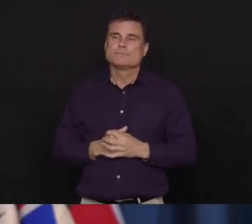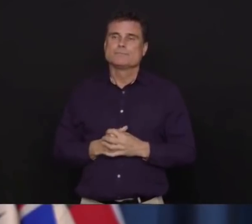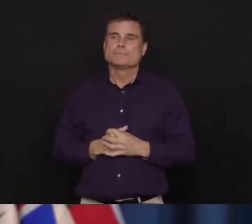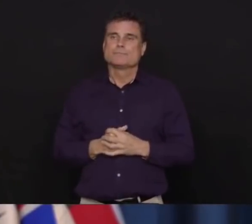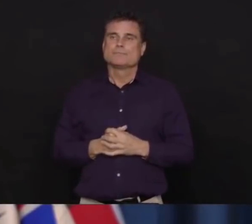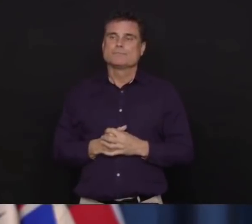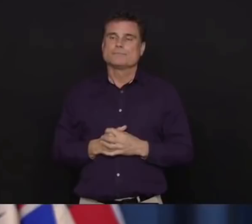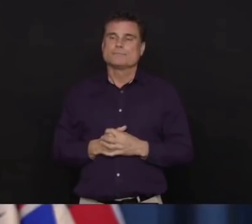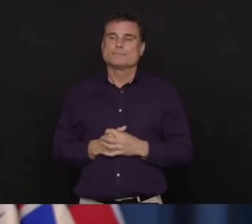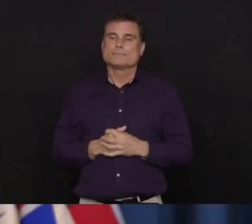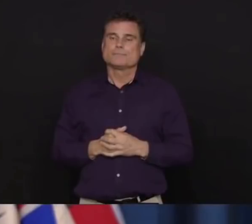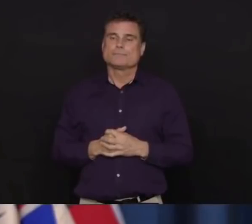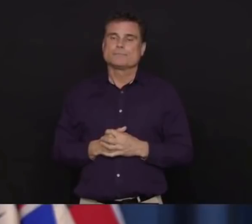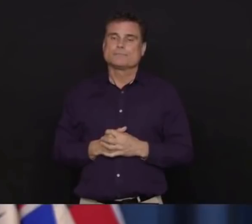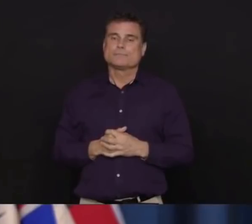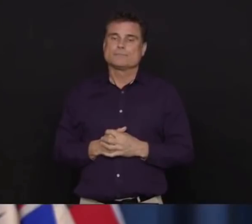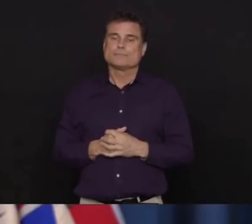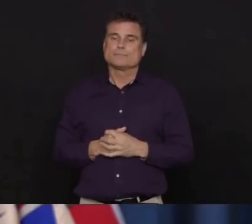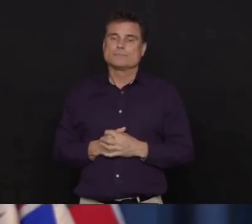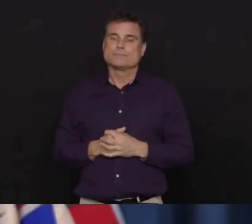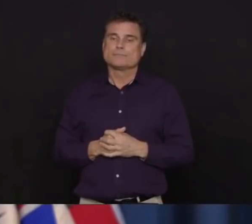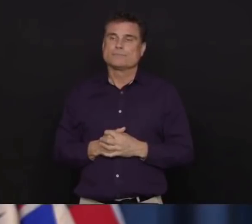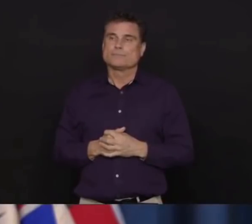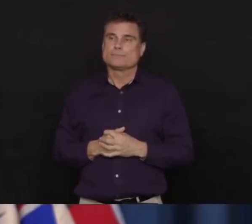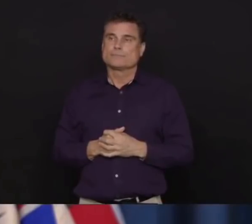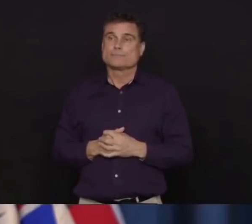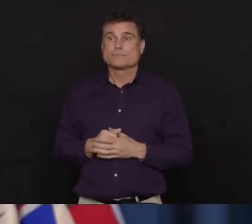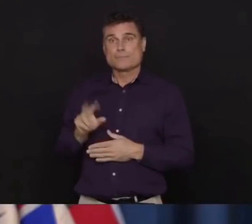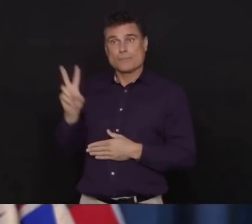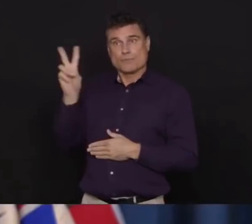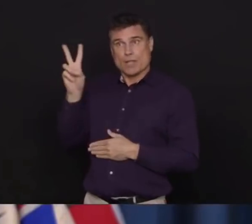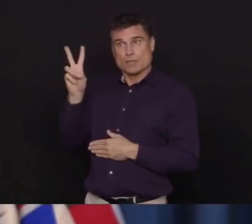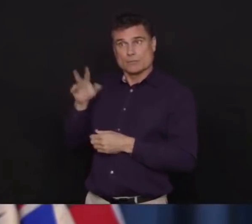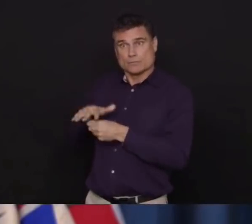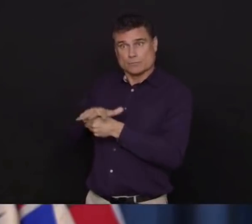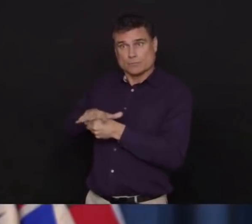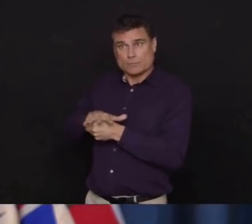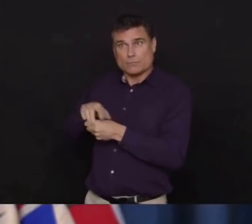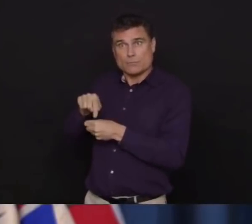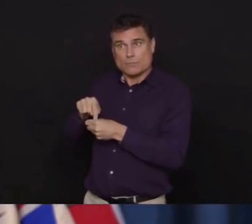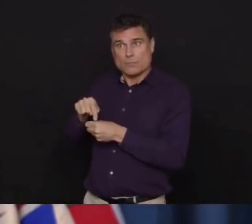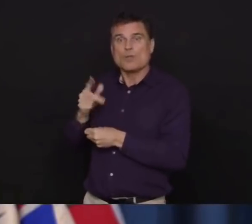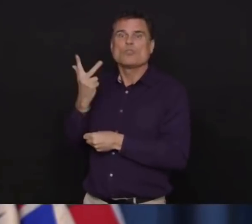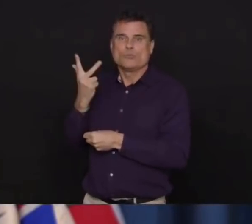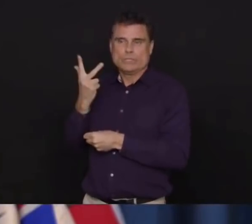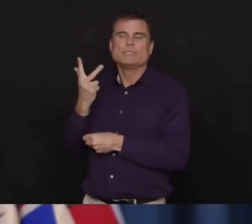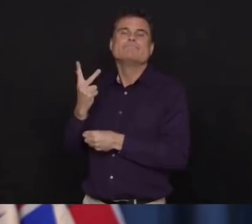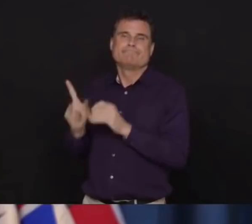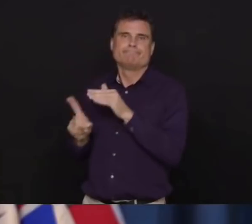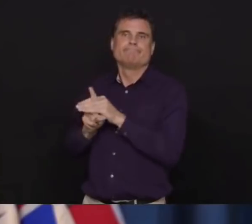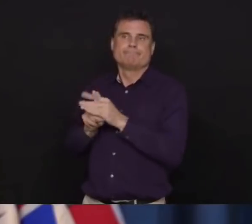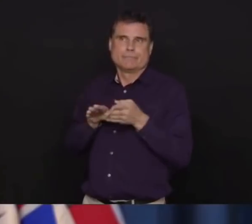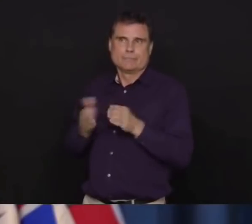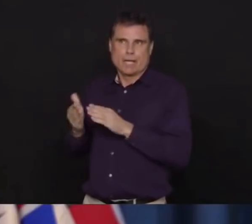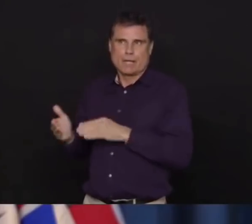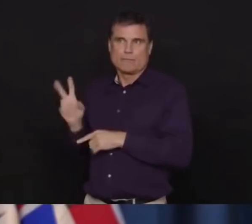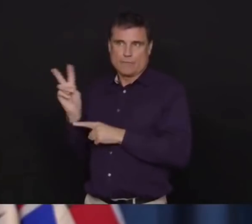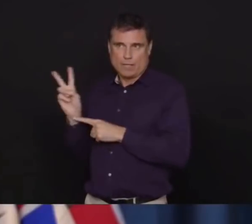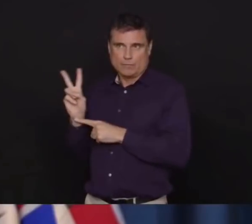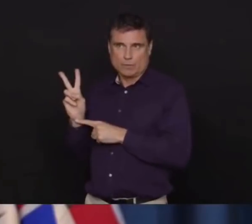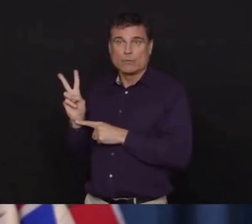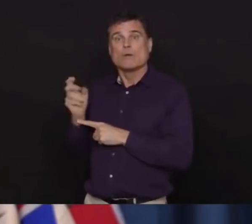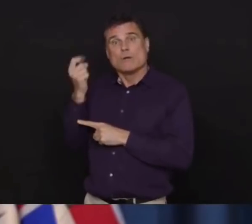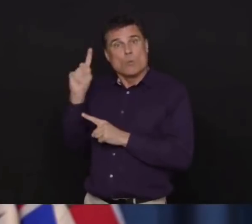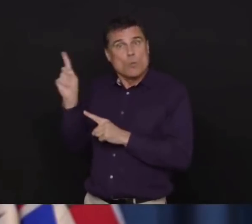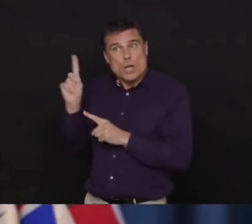in Vancouver Coastal Health related to two of the long-term care facility outbreaks, one in Fraser Health, and for the